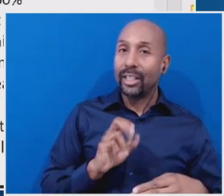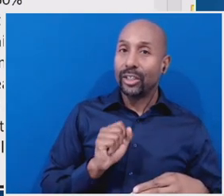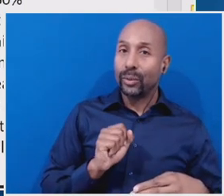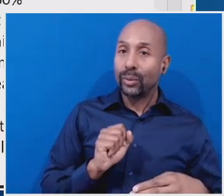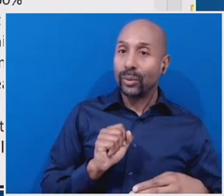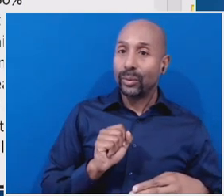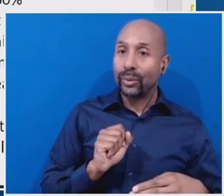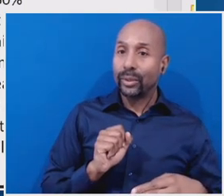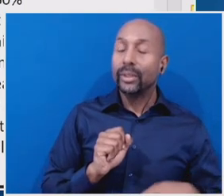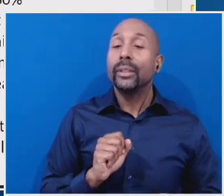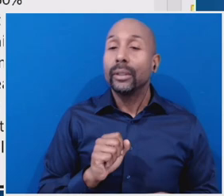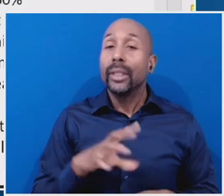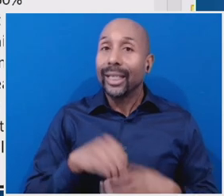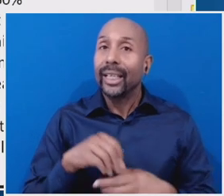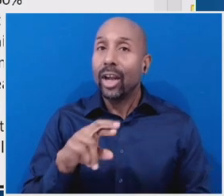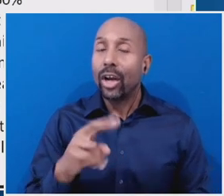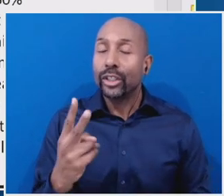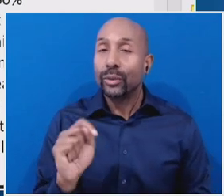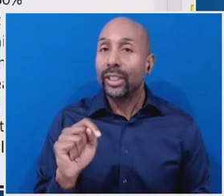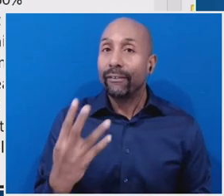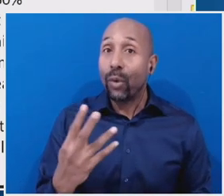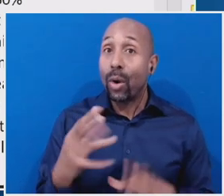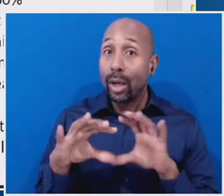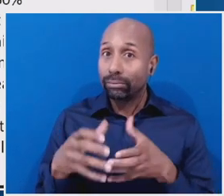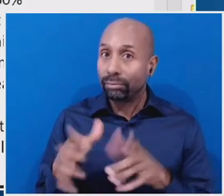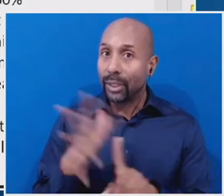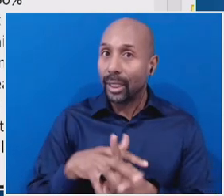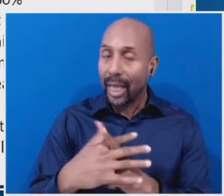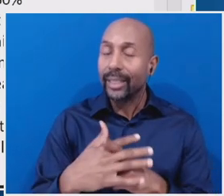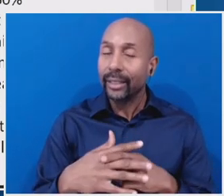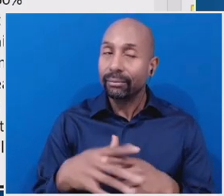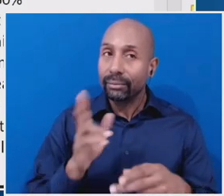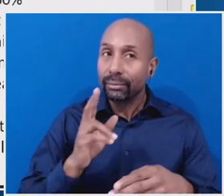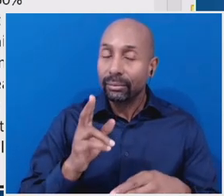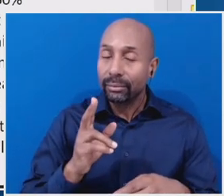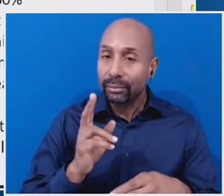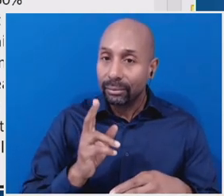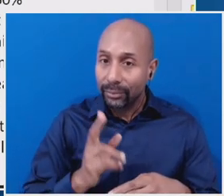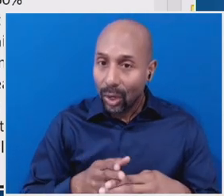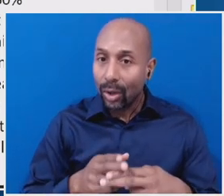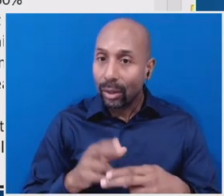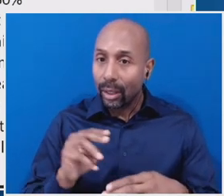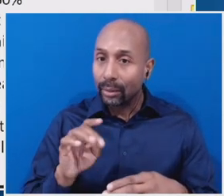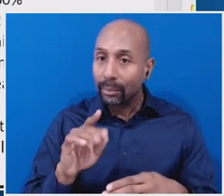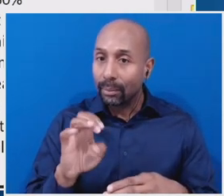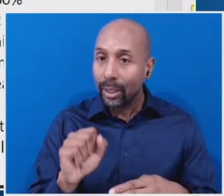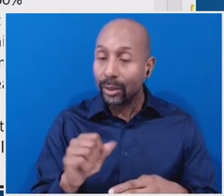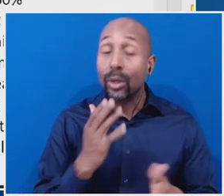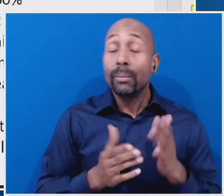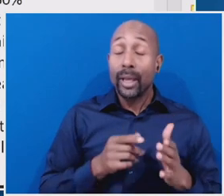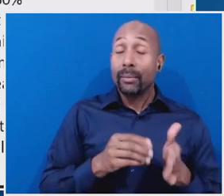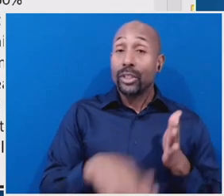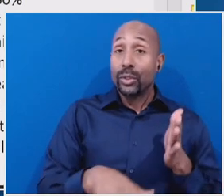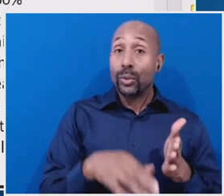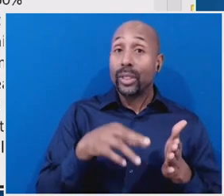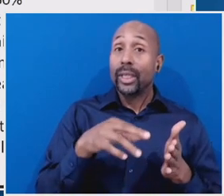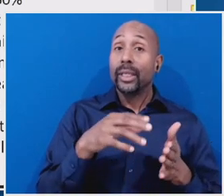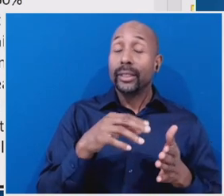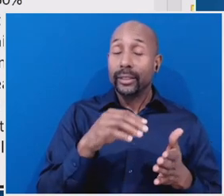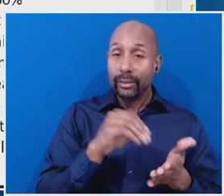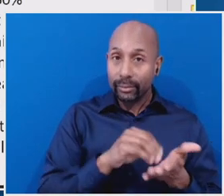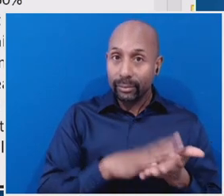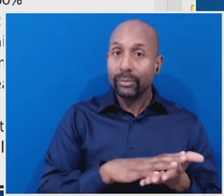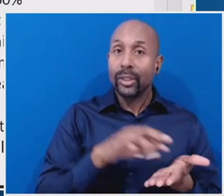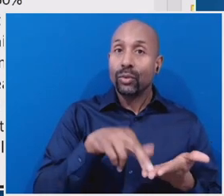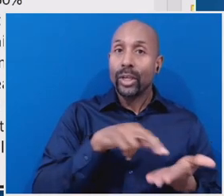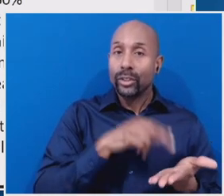these shorter classes, uh, comprise a shorter period of time that a student might be scheduled to attend, um, that, uh, the school, um,